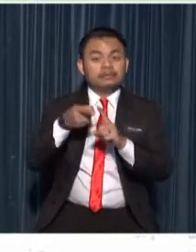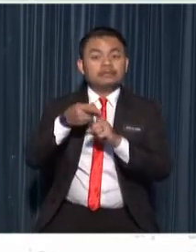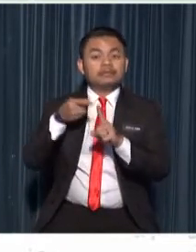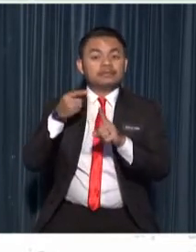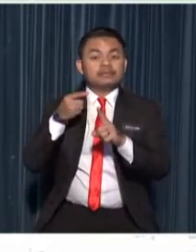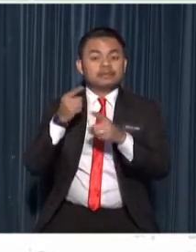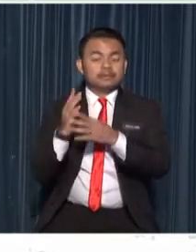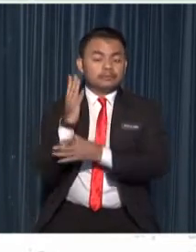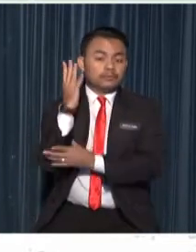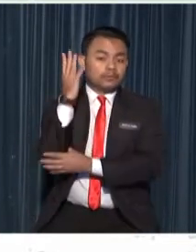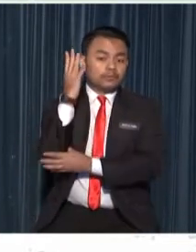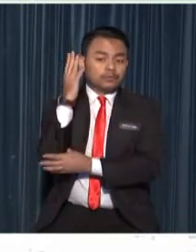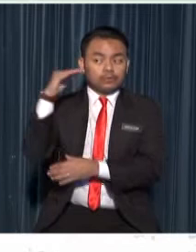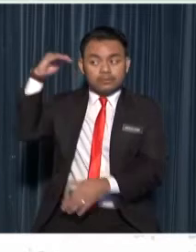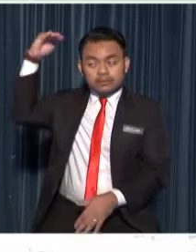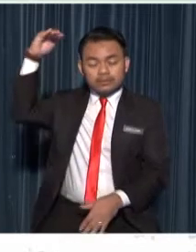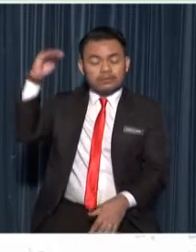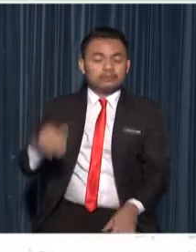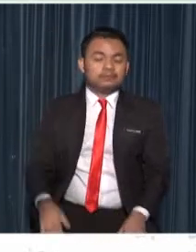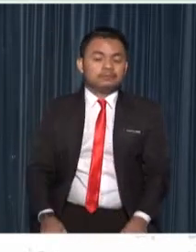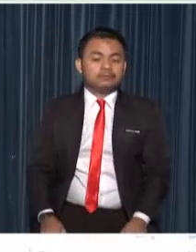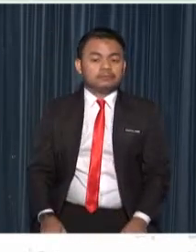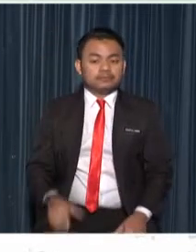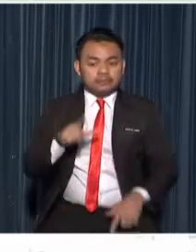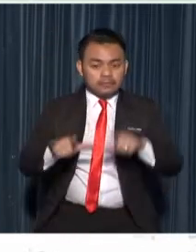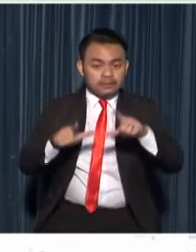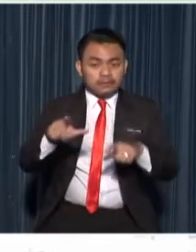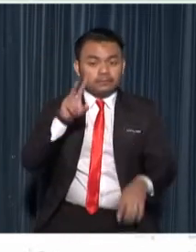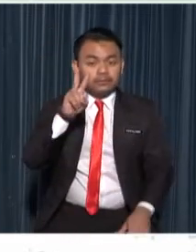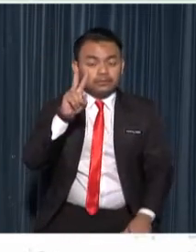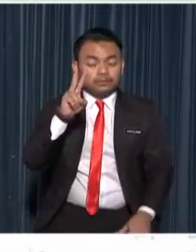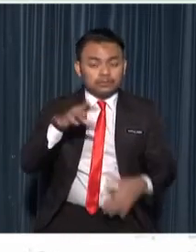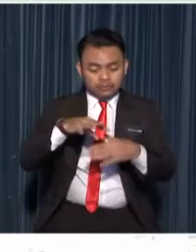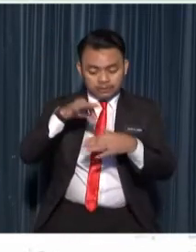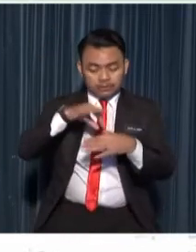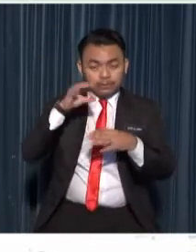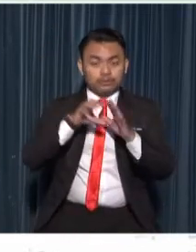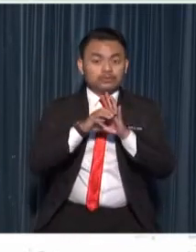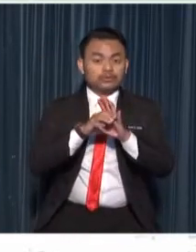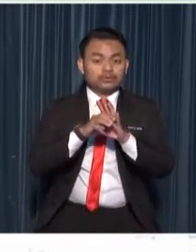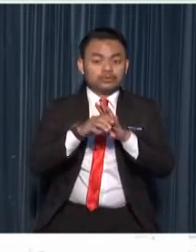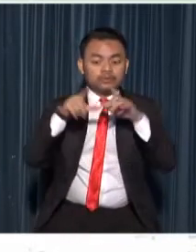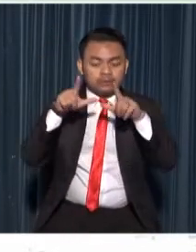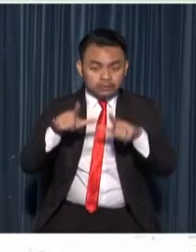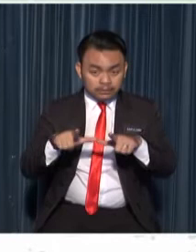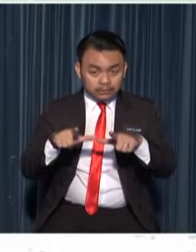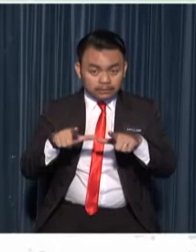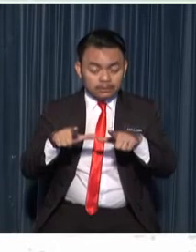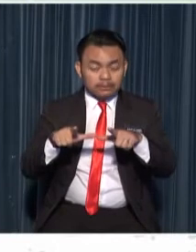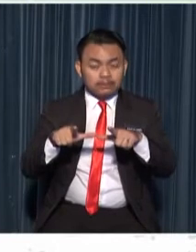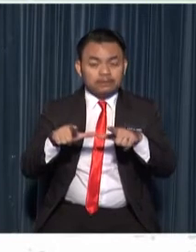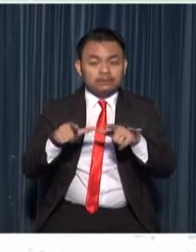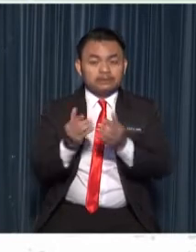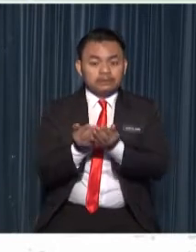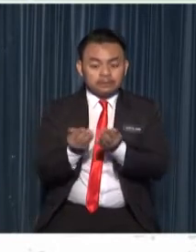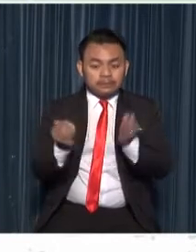step two the tissue samples are placed in a nutrient